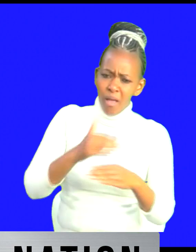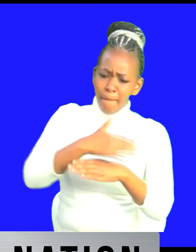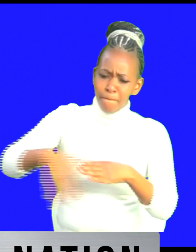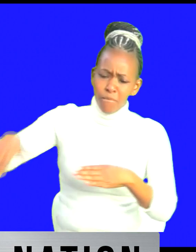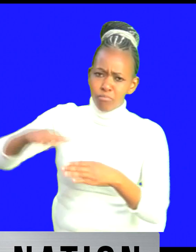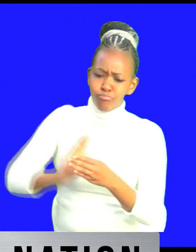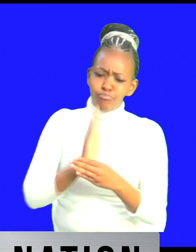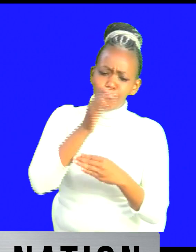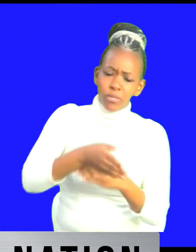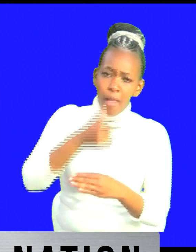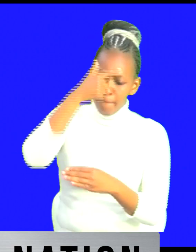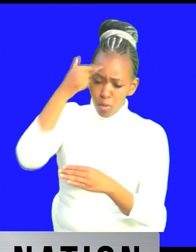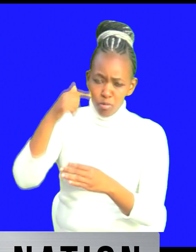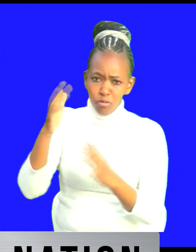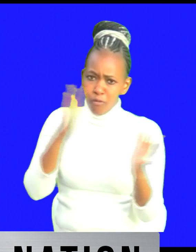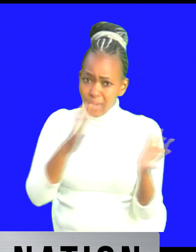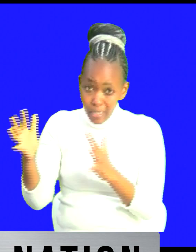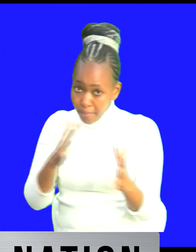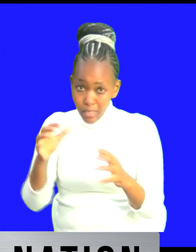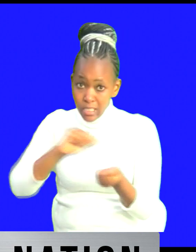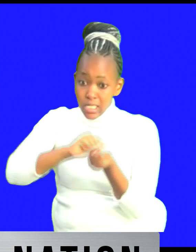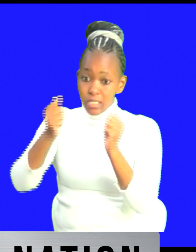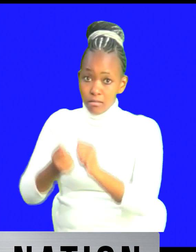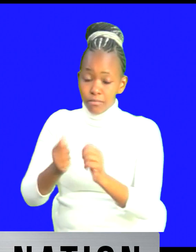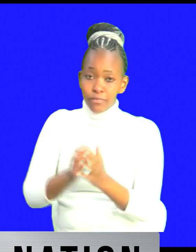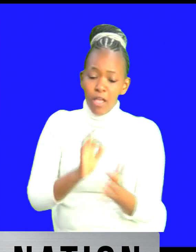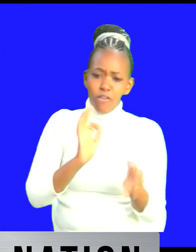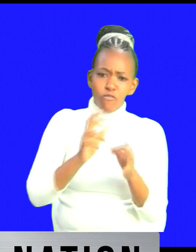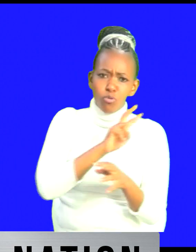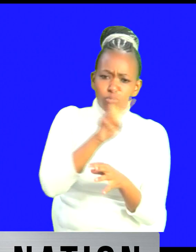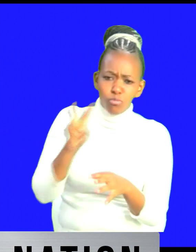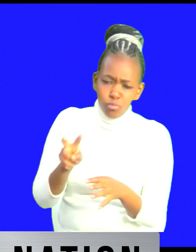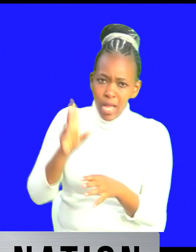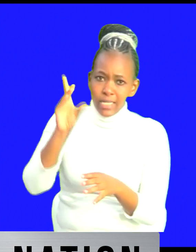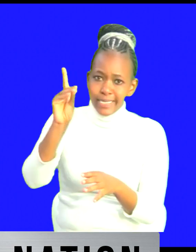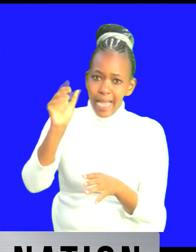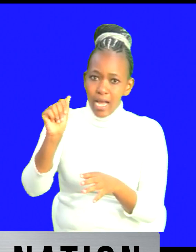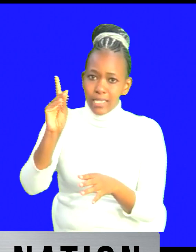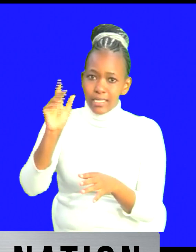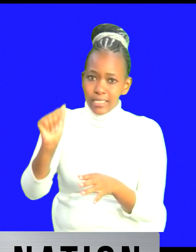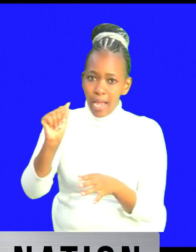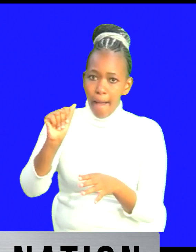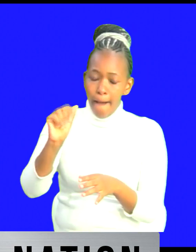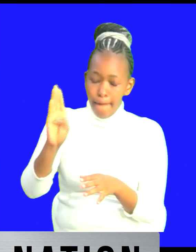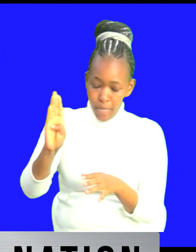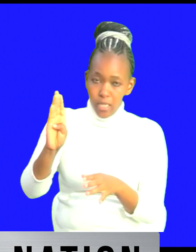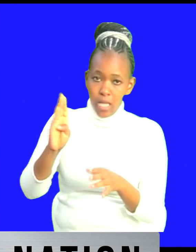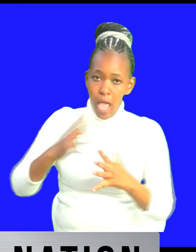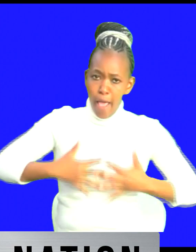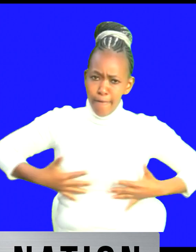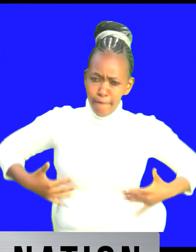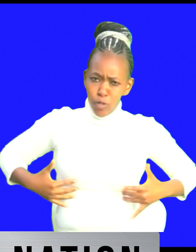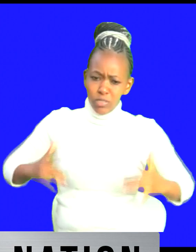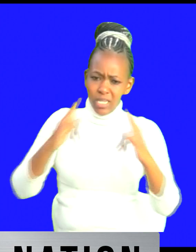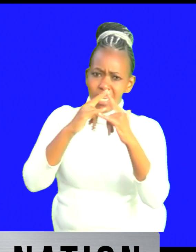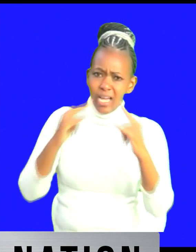crossing because of climatic reasons and uh if you look at the dada refugee camp still a lot of you